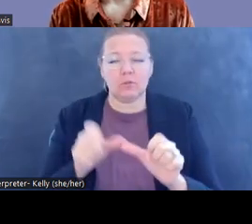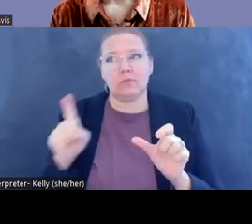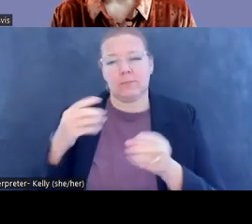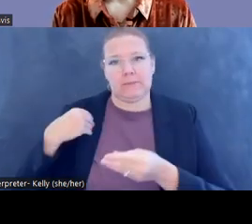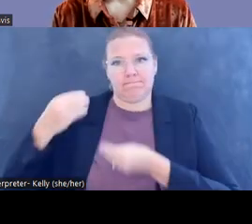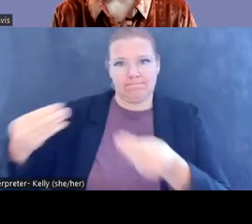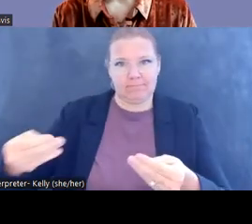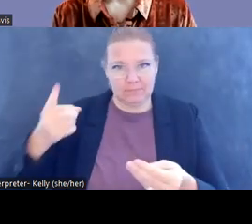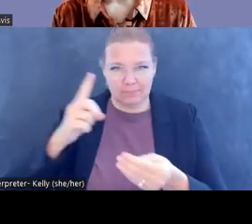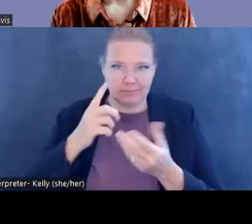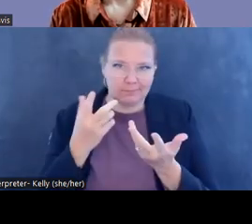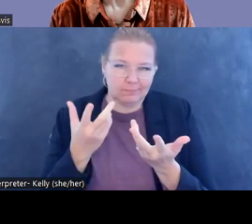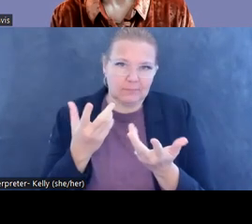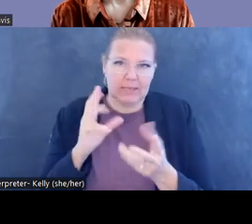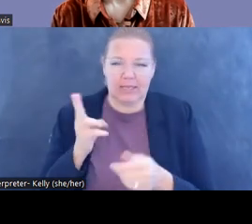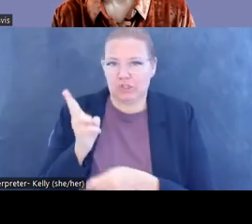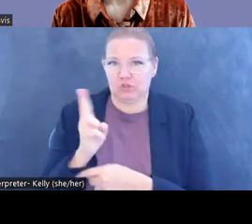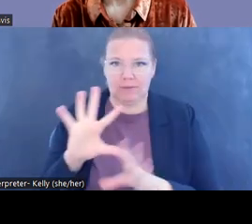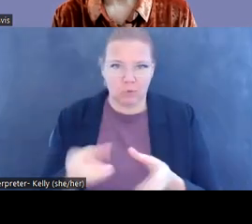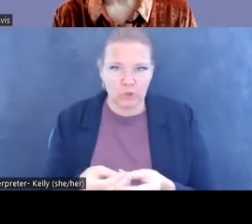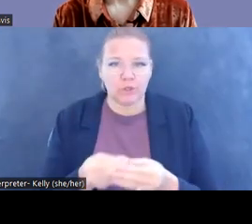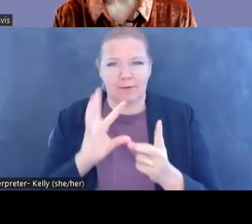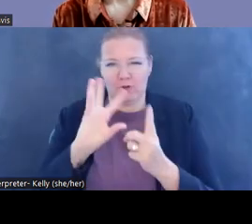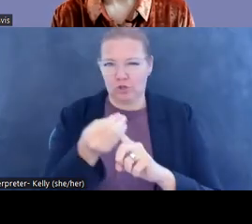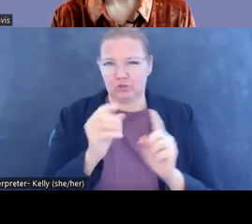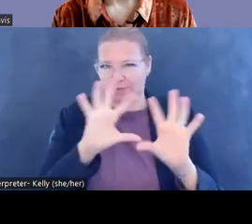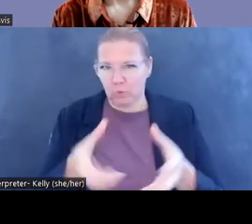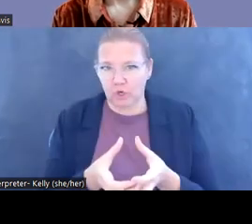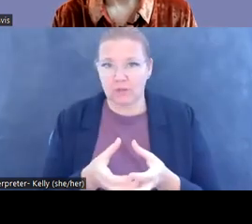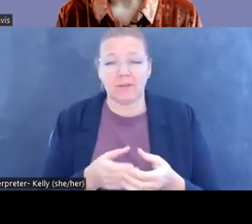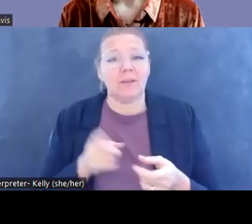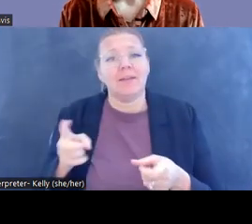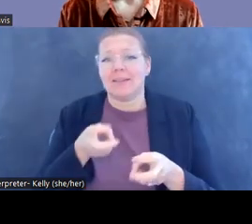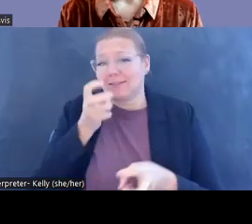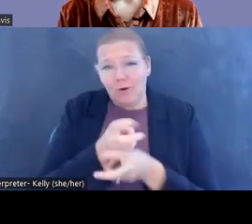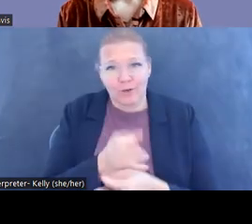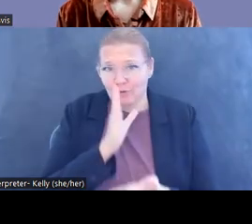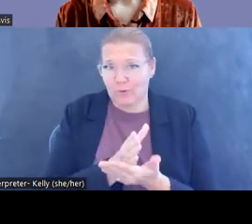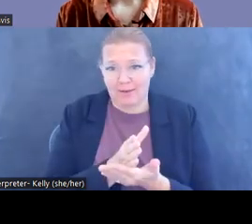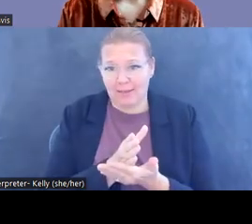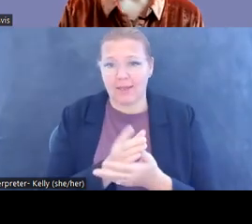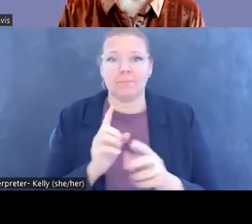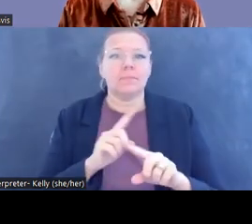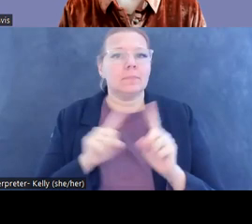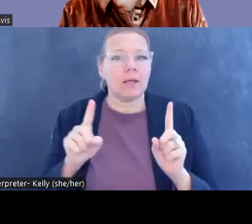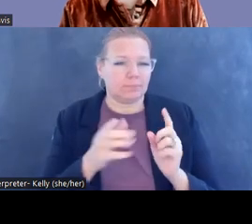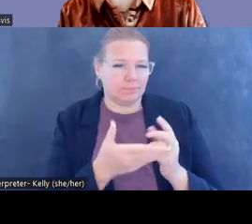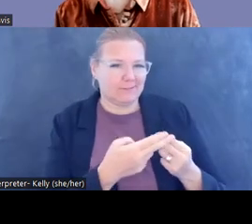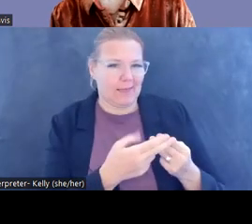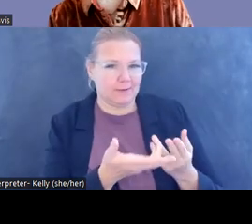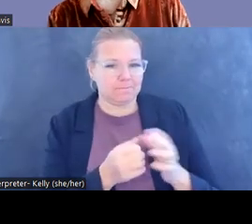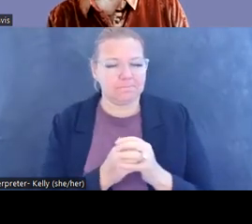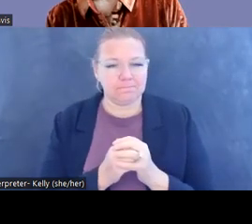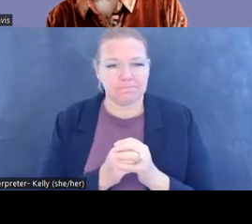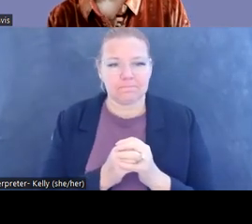Trafficking networks, any criminal network which in place are very hard to eradicate. But slide. I